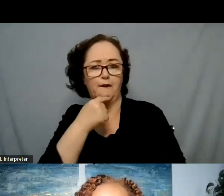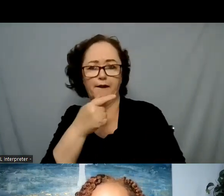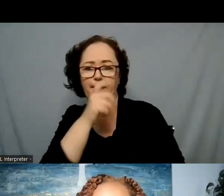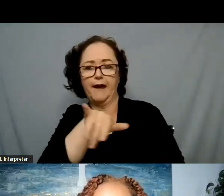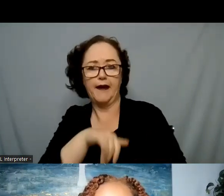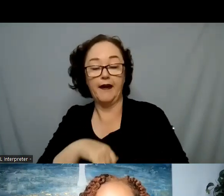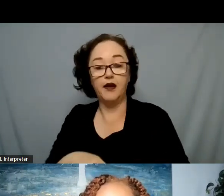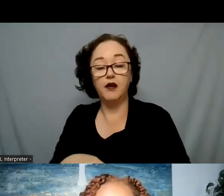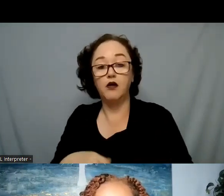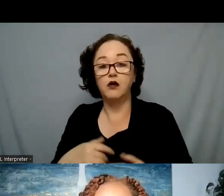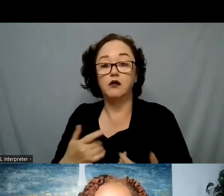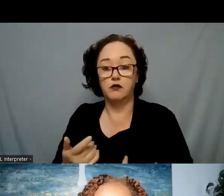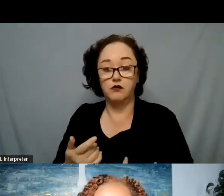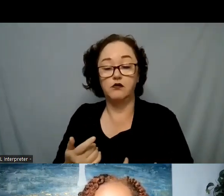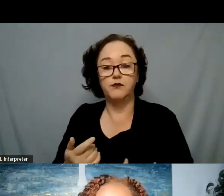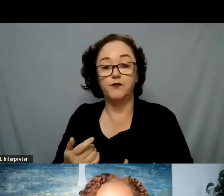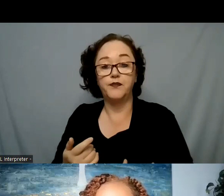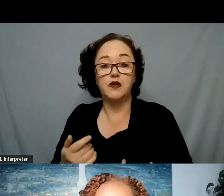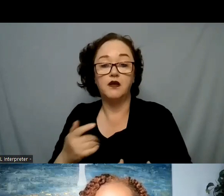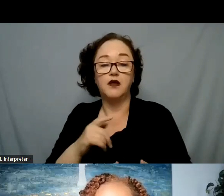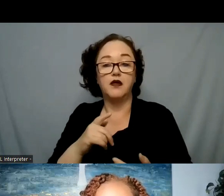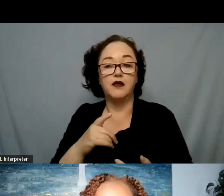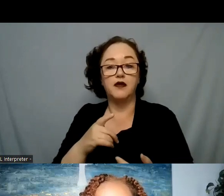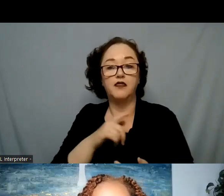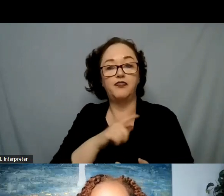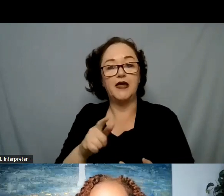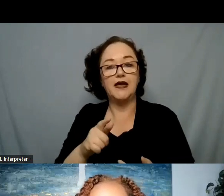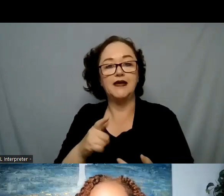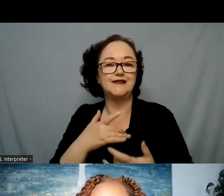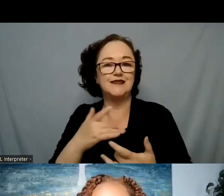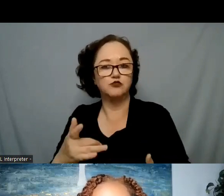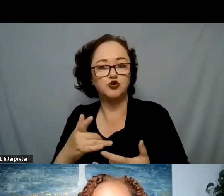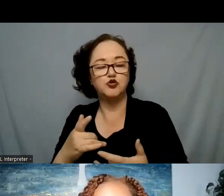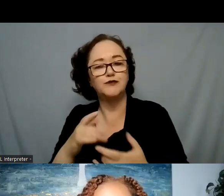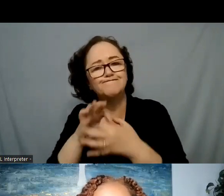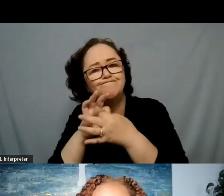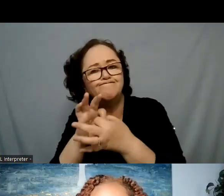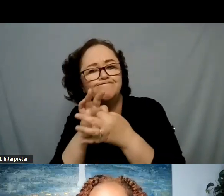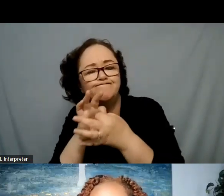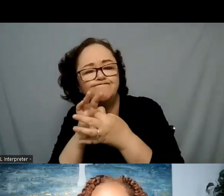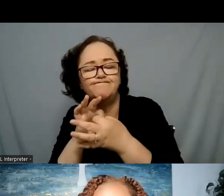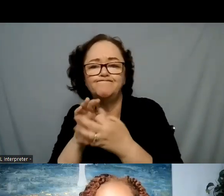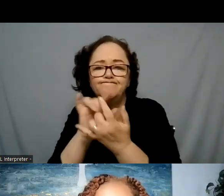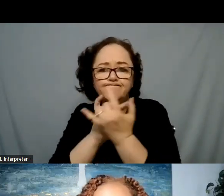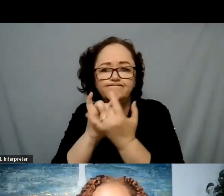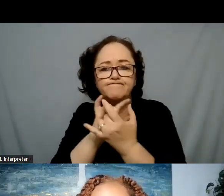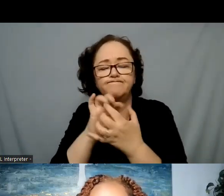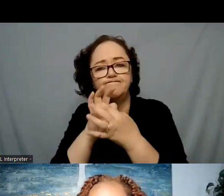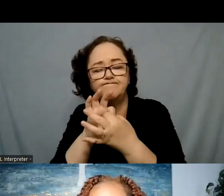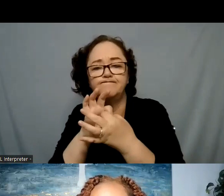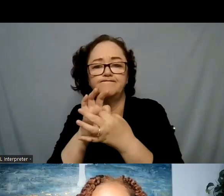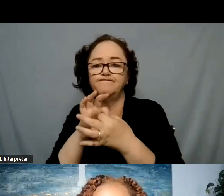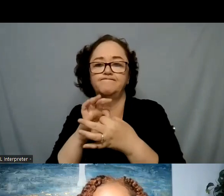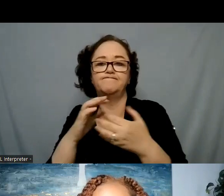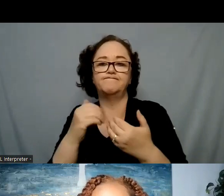away from having close intimate relationships and that really it's increasing feelings of loneliness